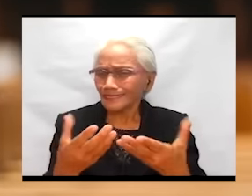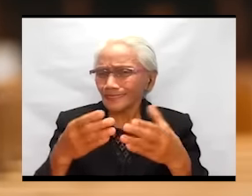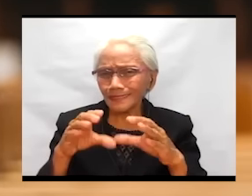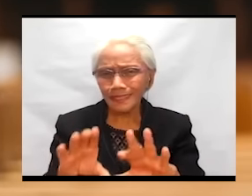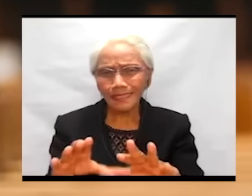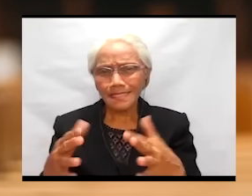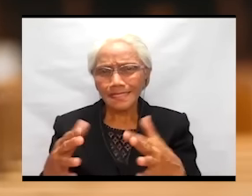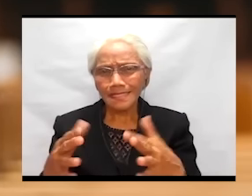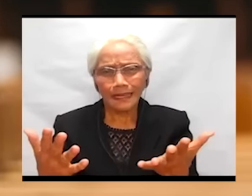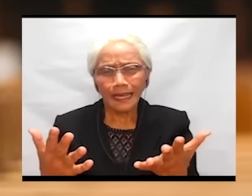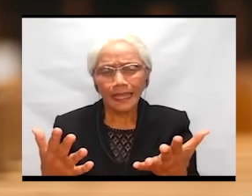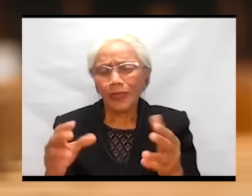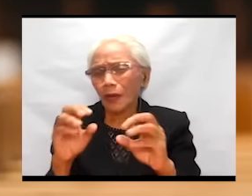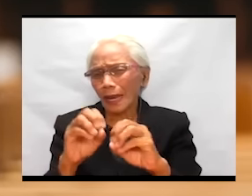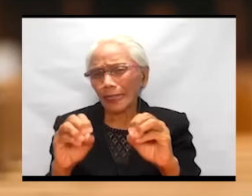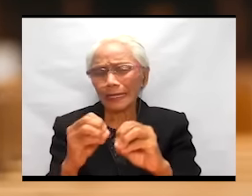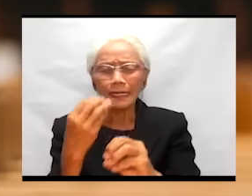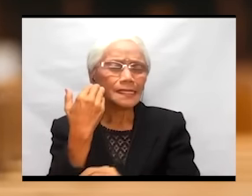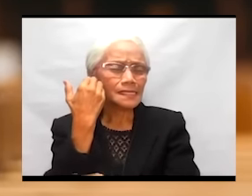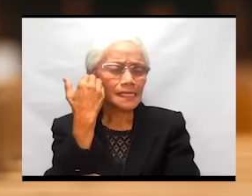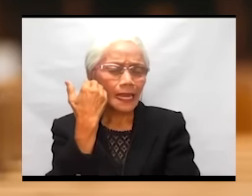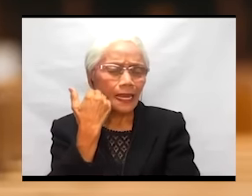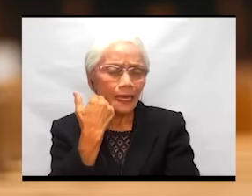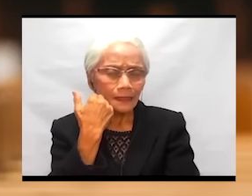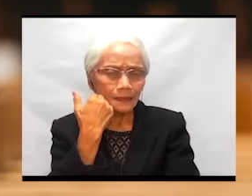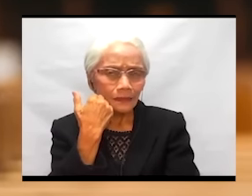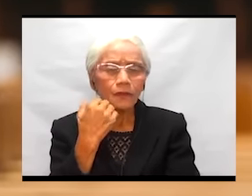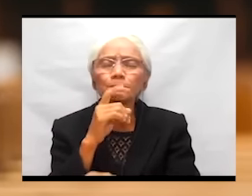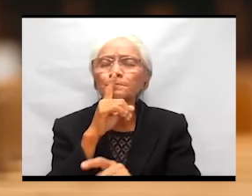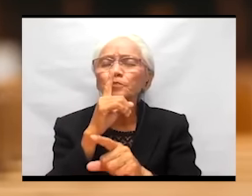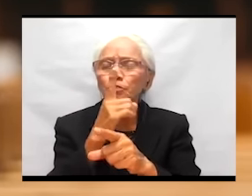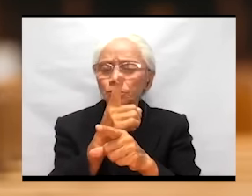are there is lack of true freedom.